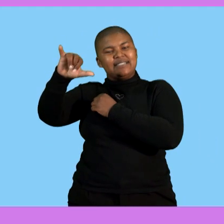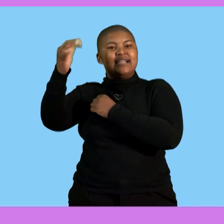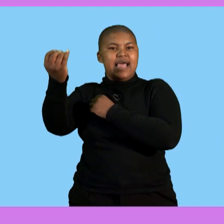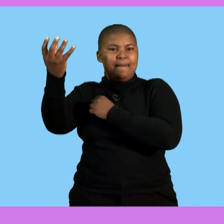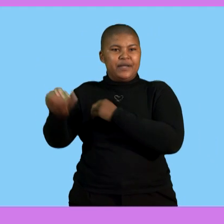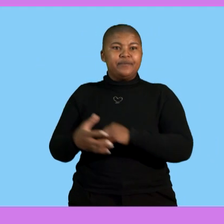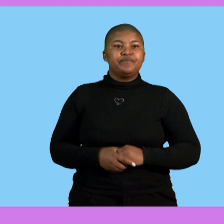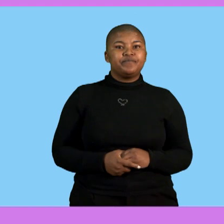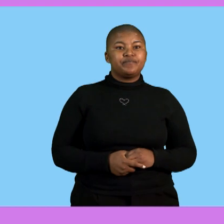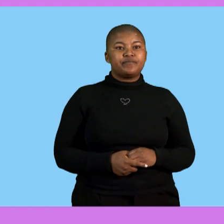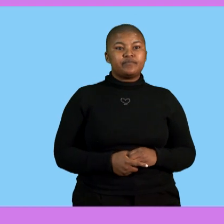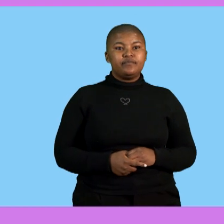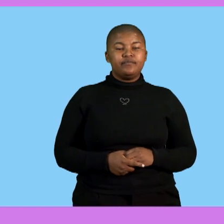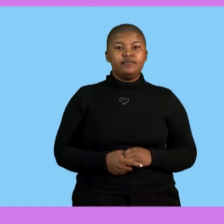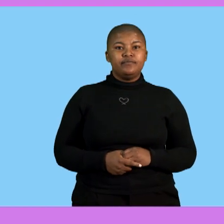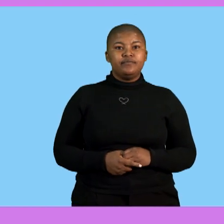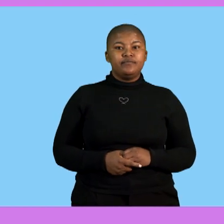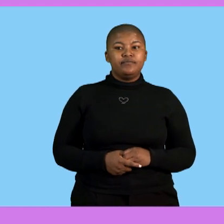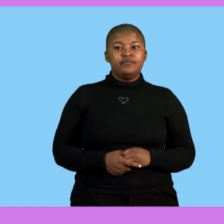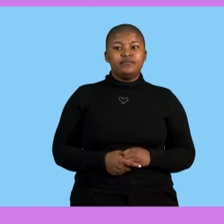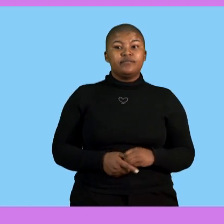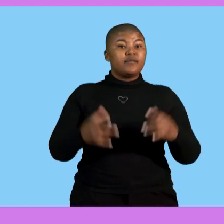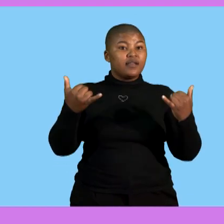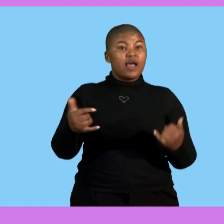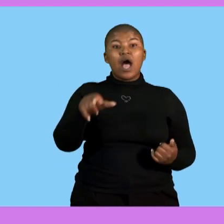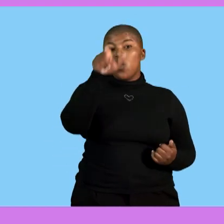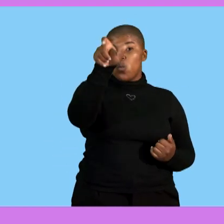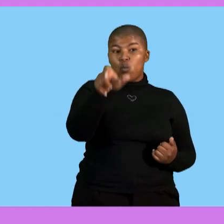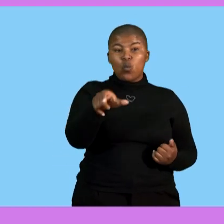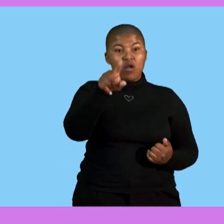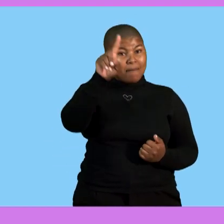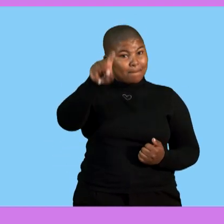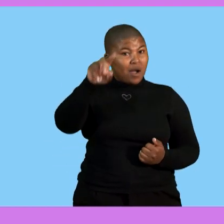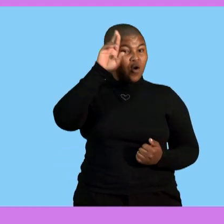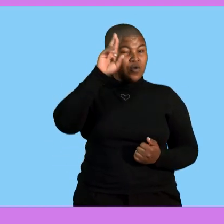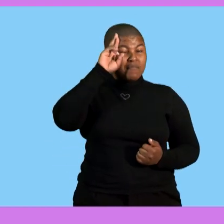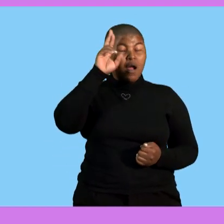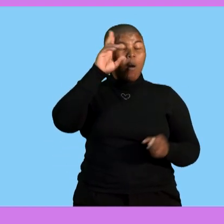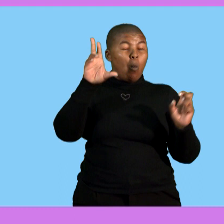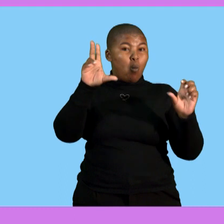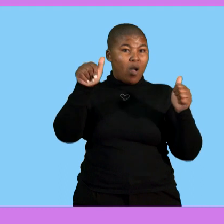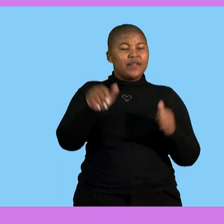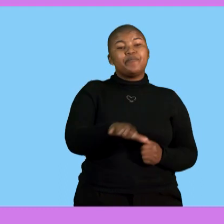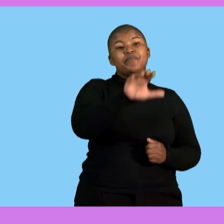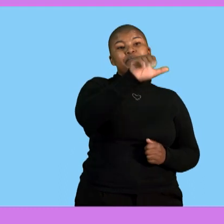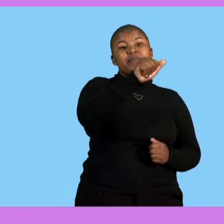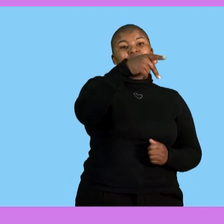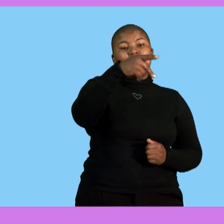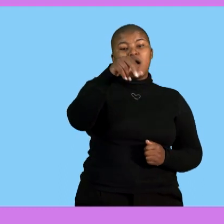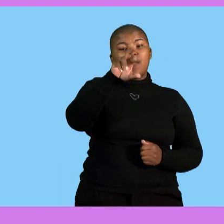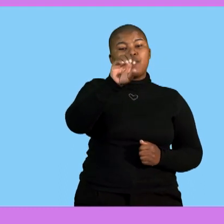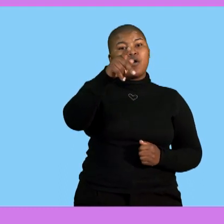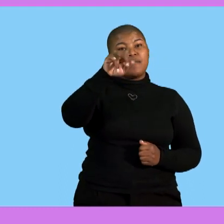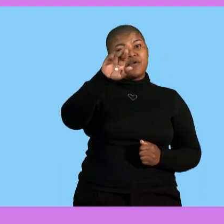Right. So now the terminology you should remember. Firstly, it will be the appropriate data collection